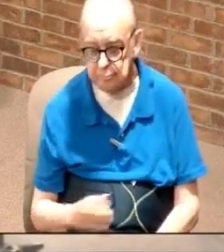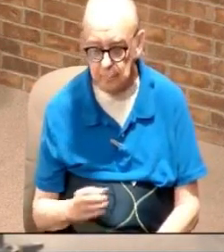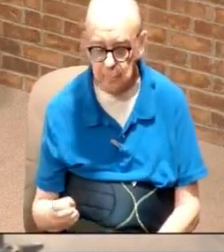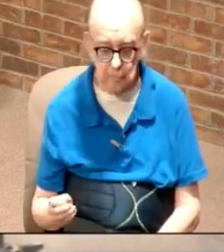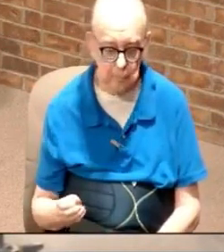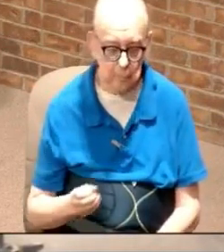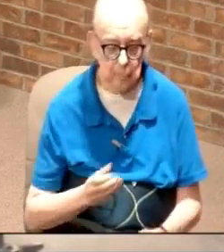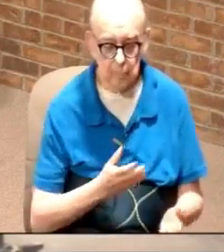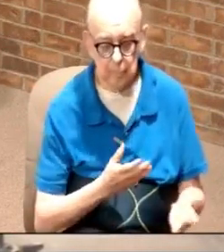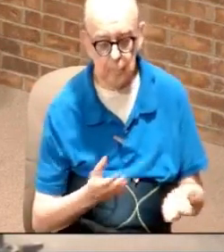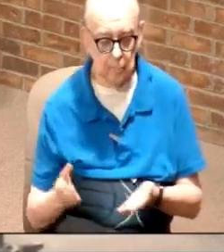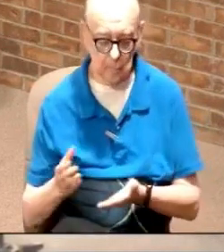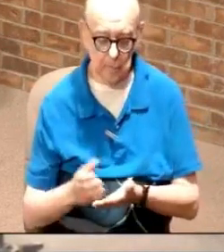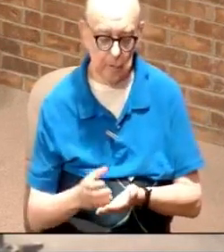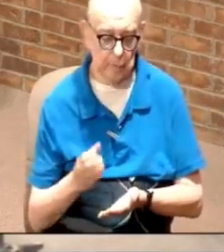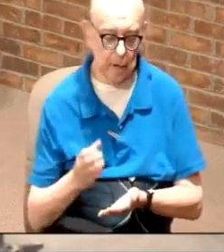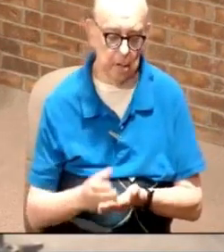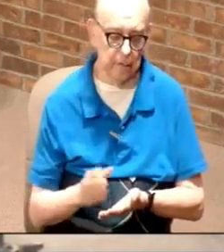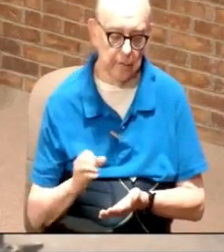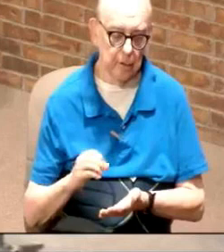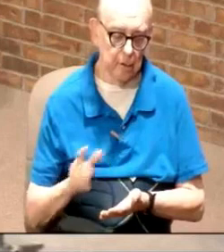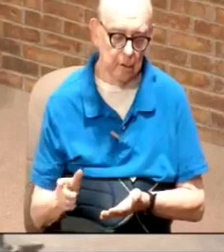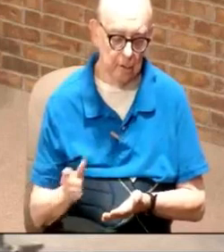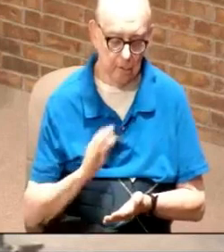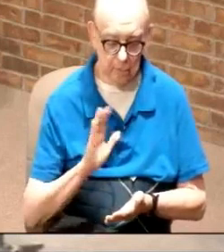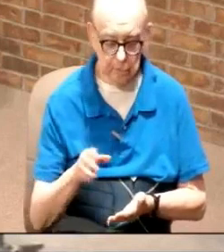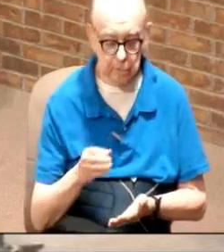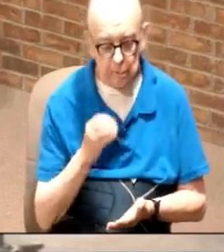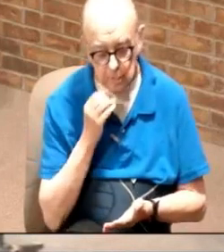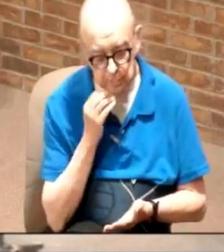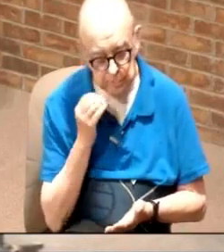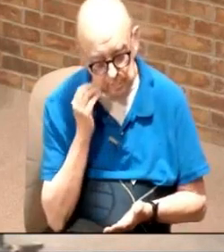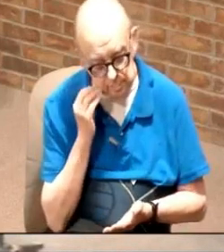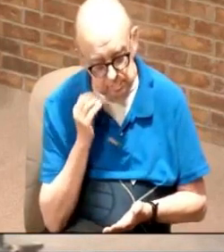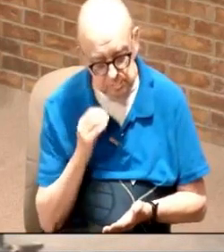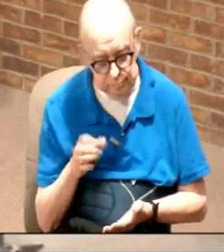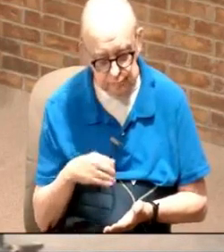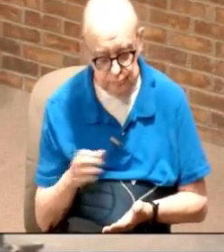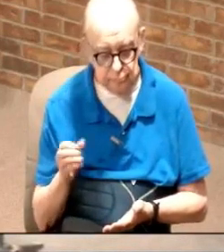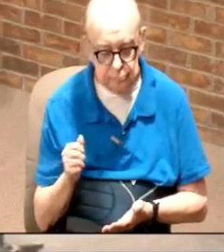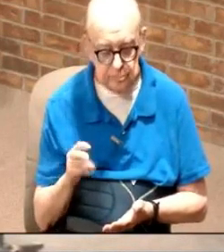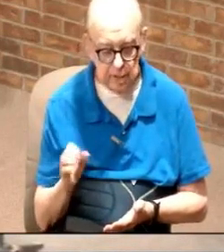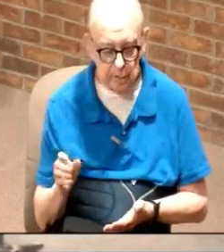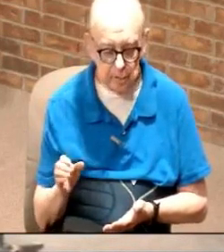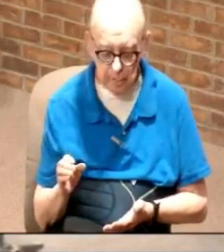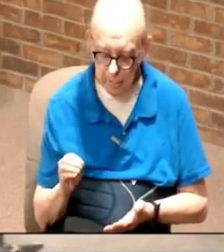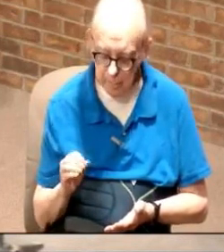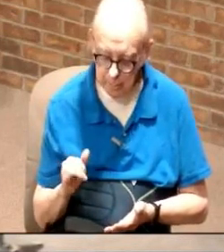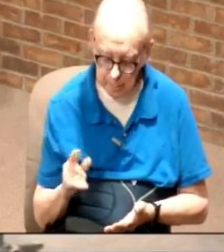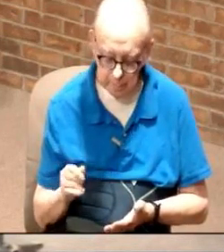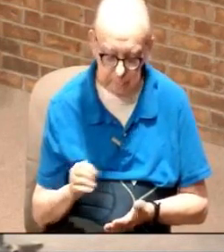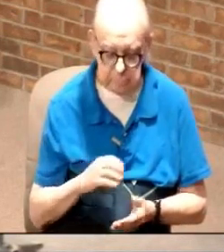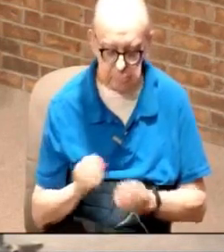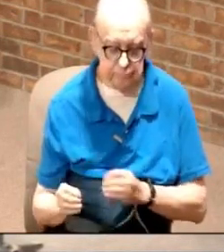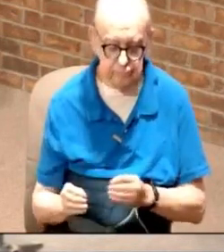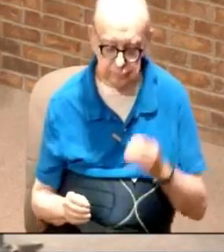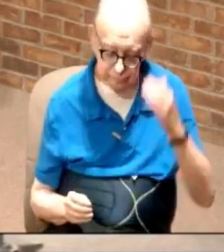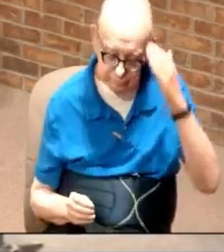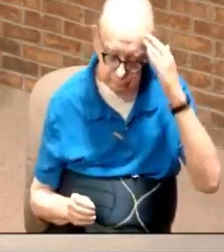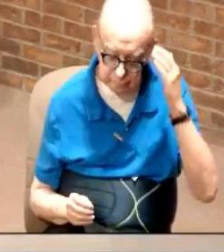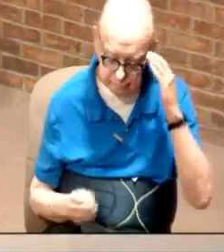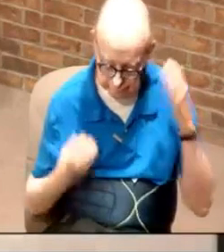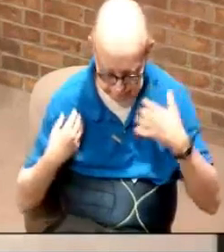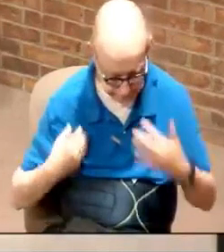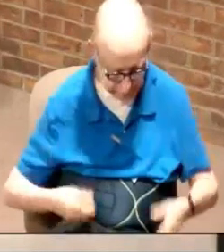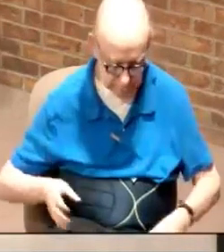and bring a bottle of oil over to your house and take that oil and put it on your head or on